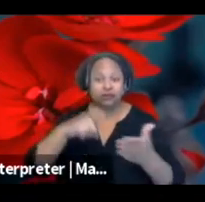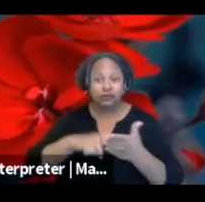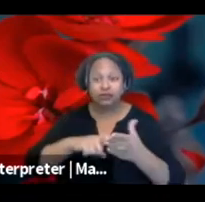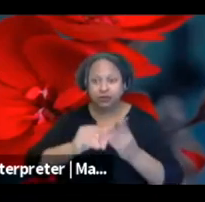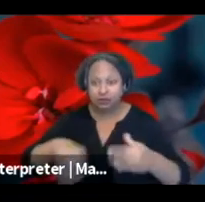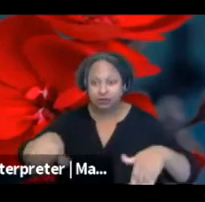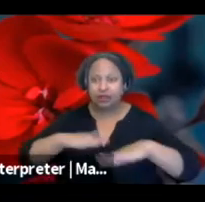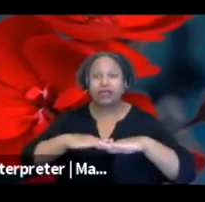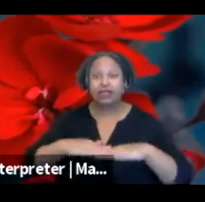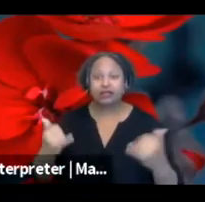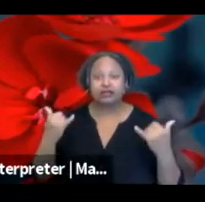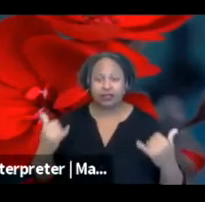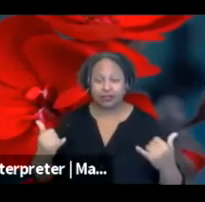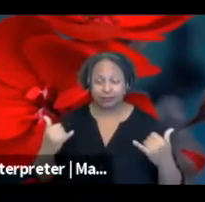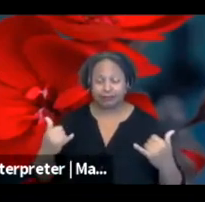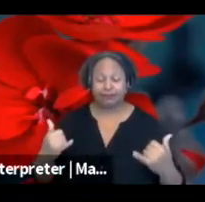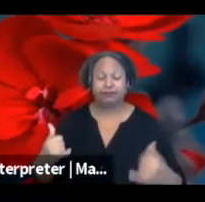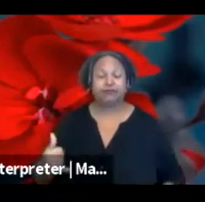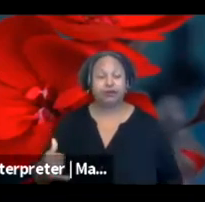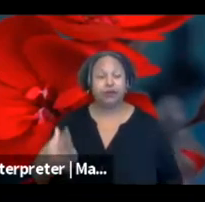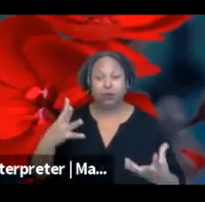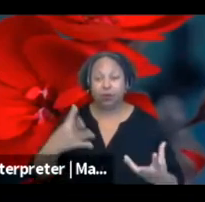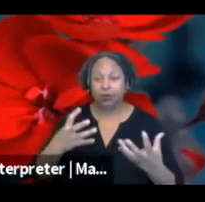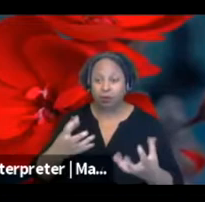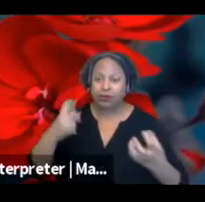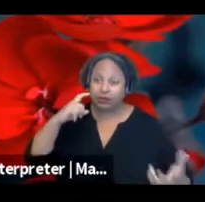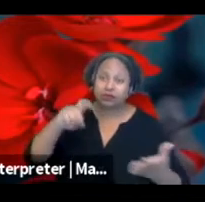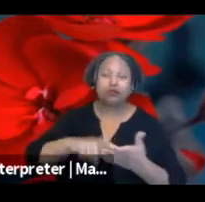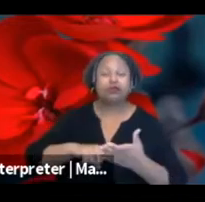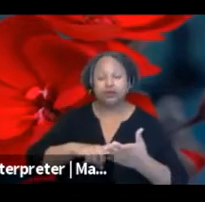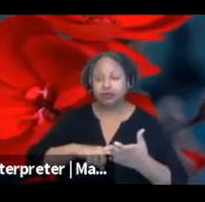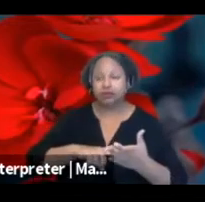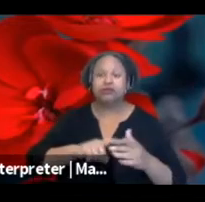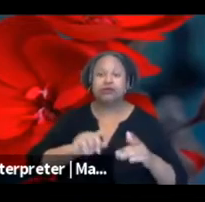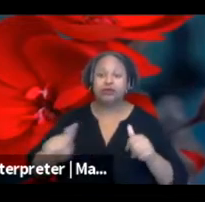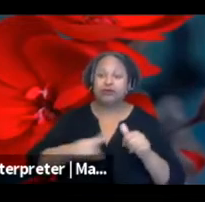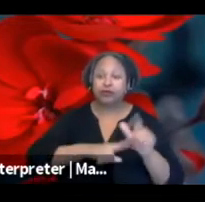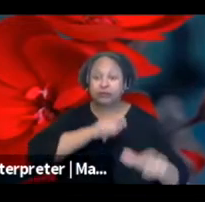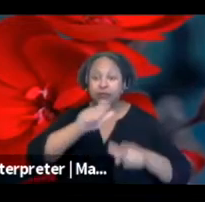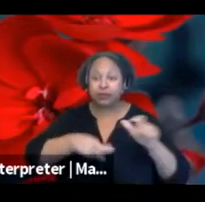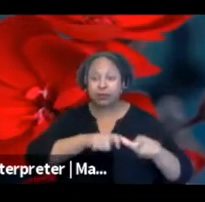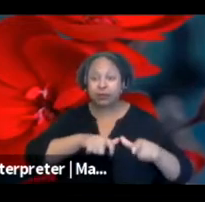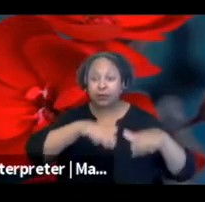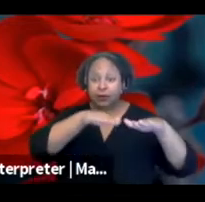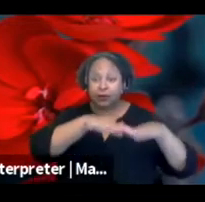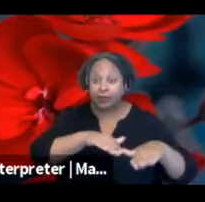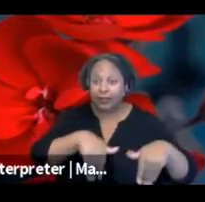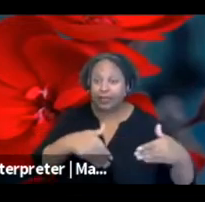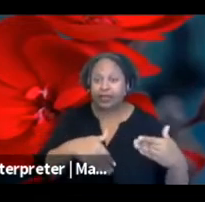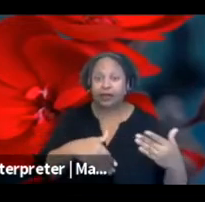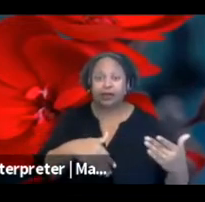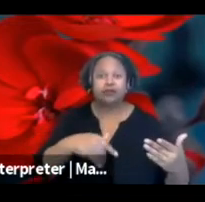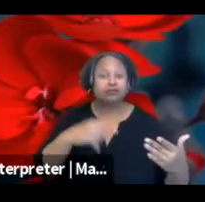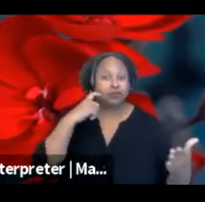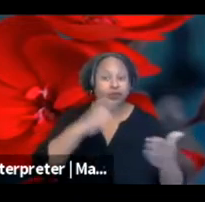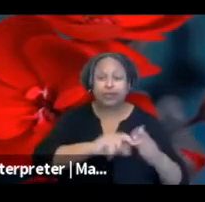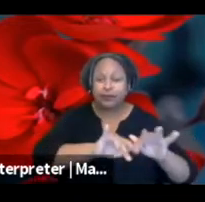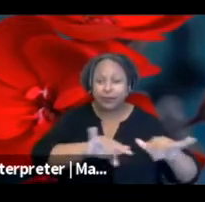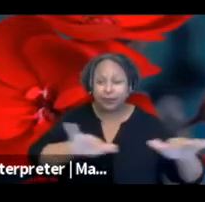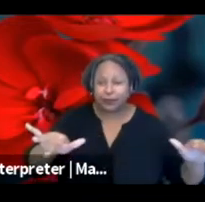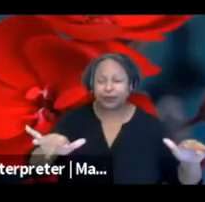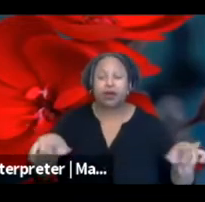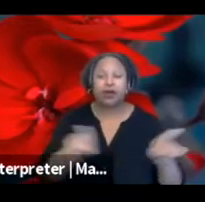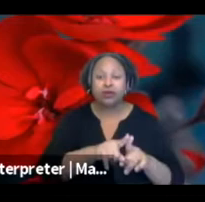As we gather today, we want to acknowledge the diversity of the first peoples of this area and recognize the territories of the Wendat, the